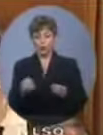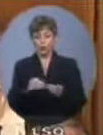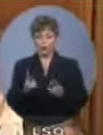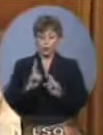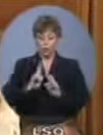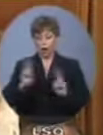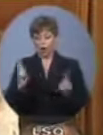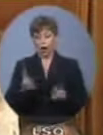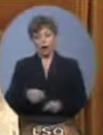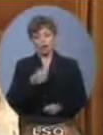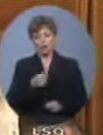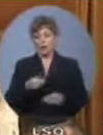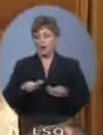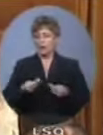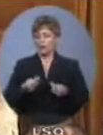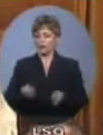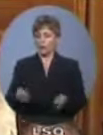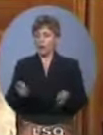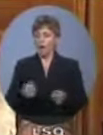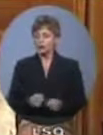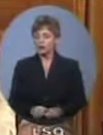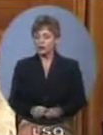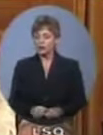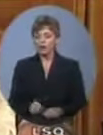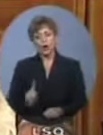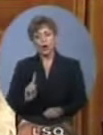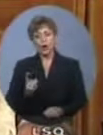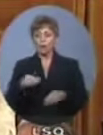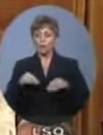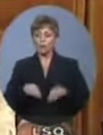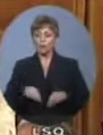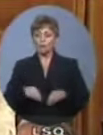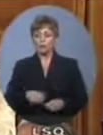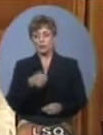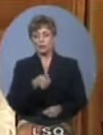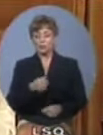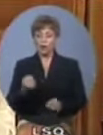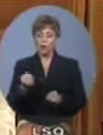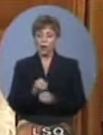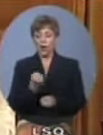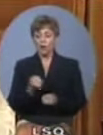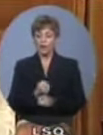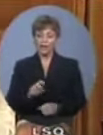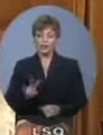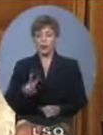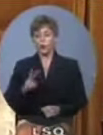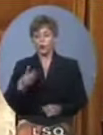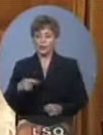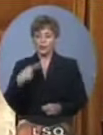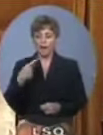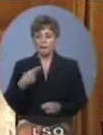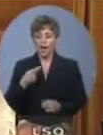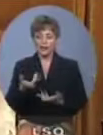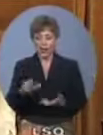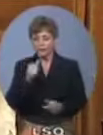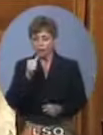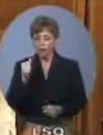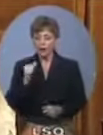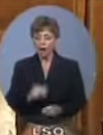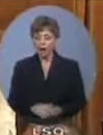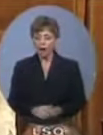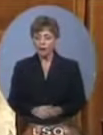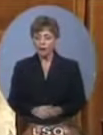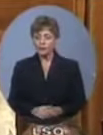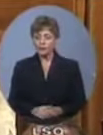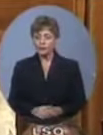The Prime Minister made a second claim. The Prime Minister made a second claim yesterday, which was